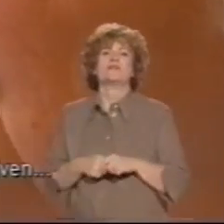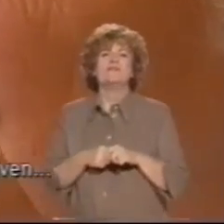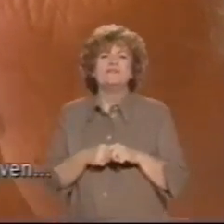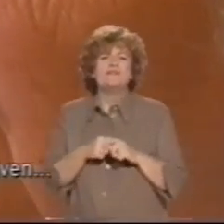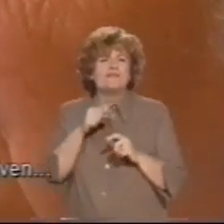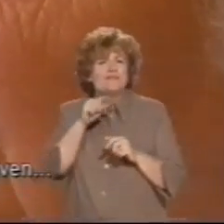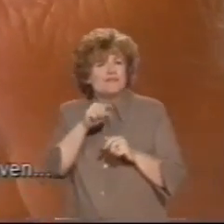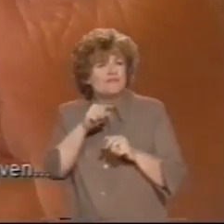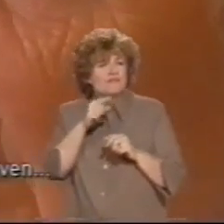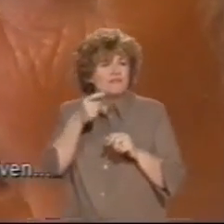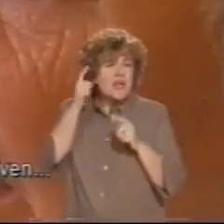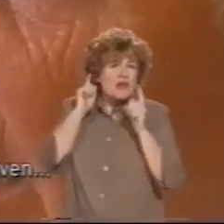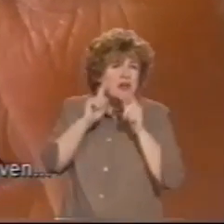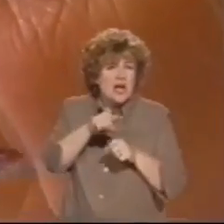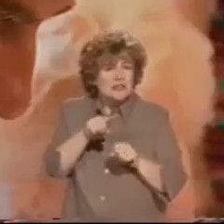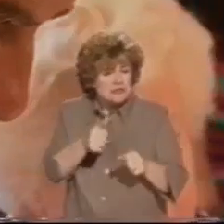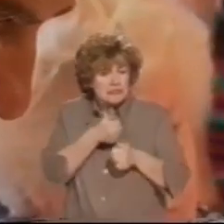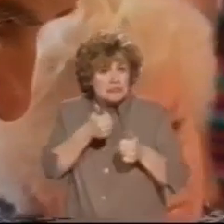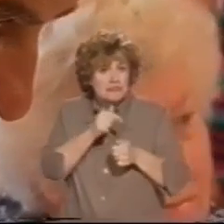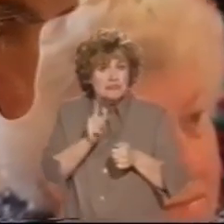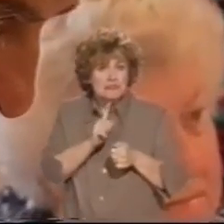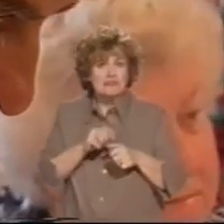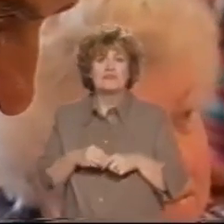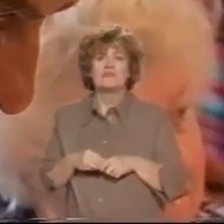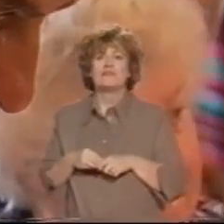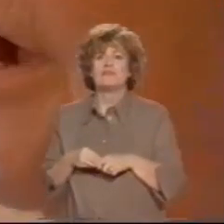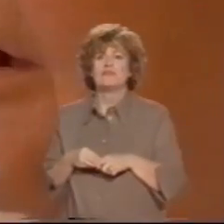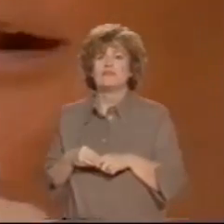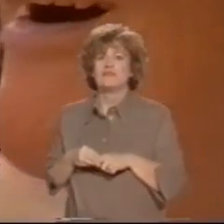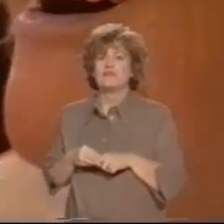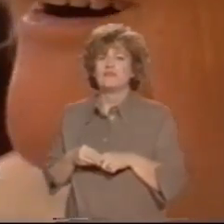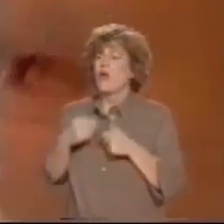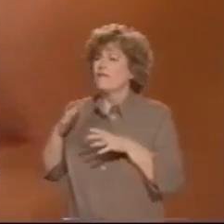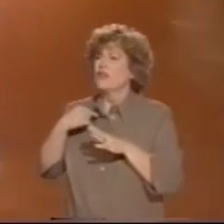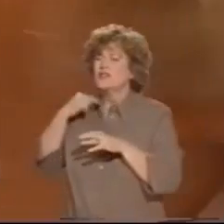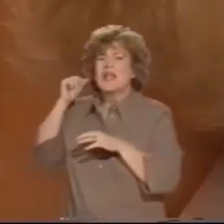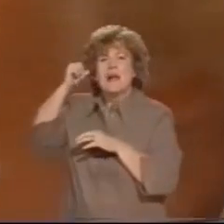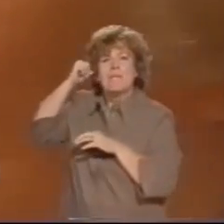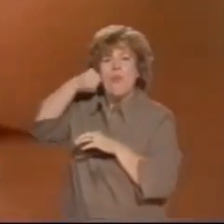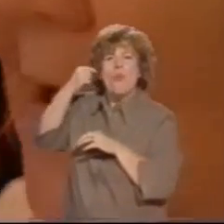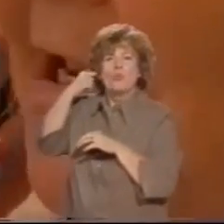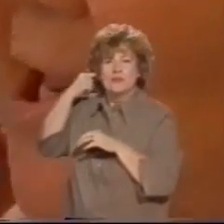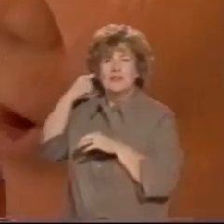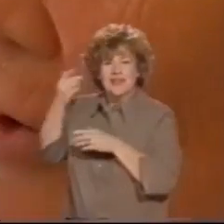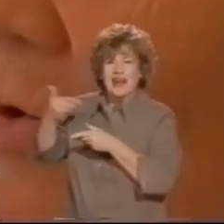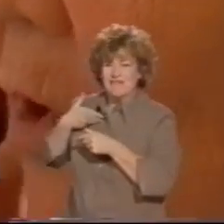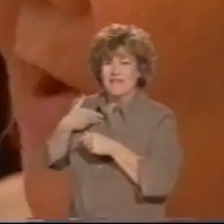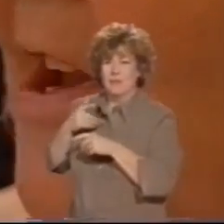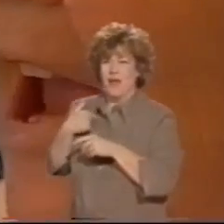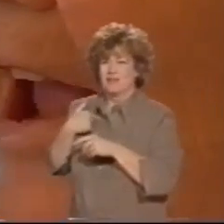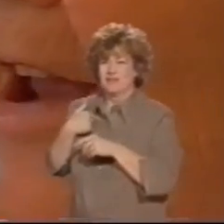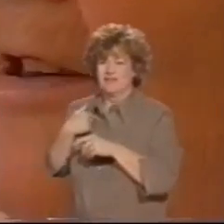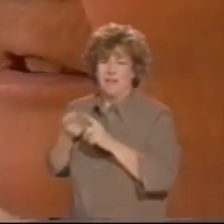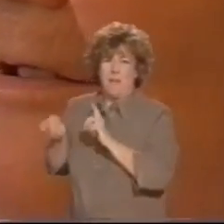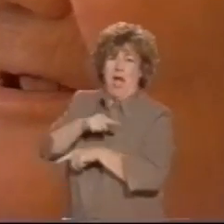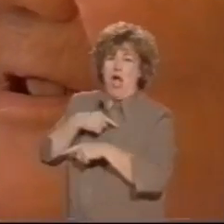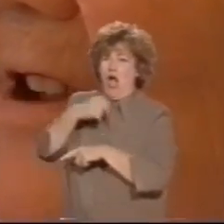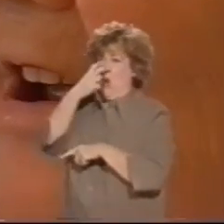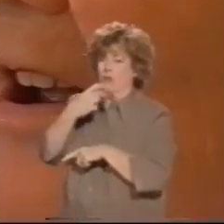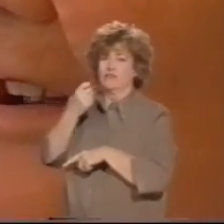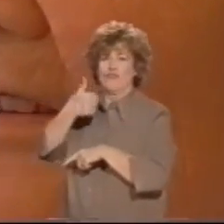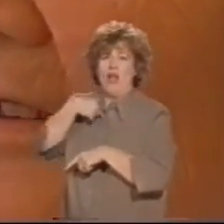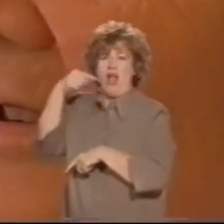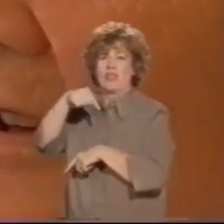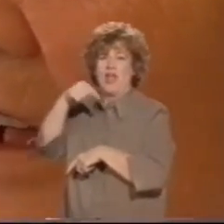a new mould given. Yeah? But I've gone back to the old one again. Have you?